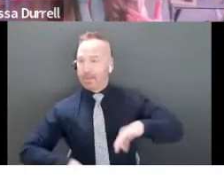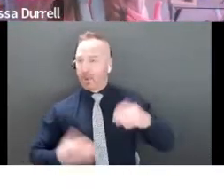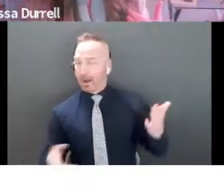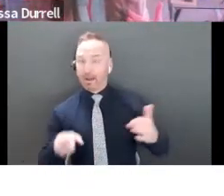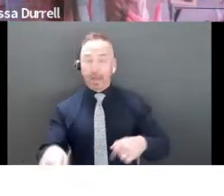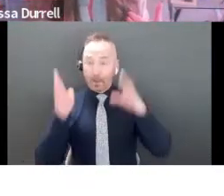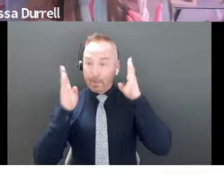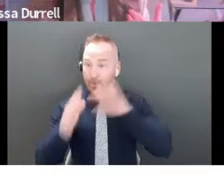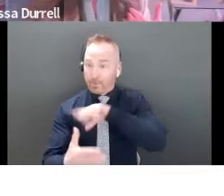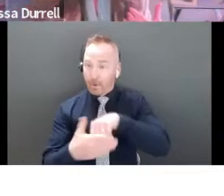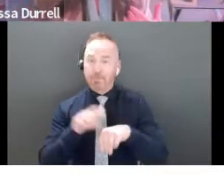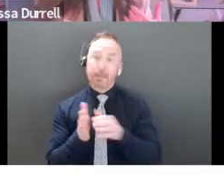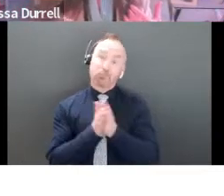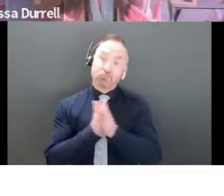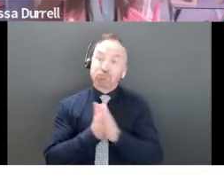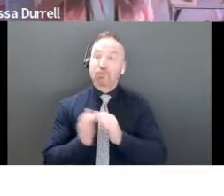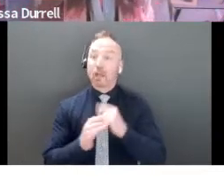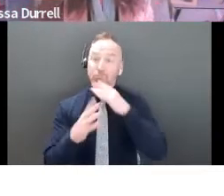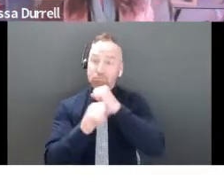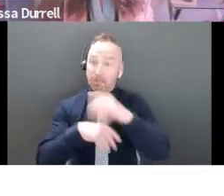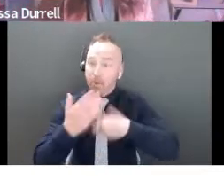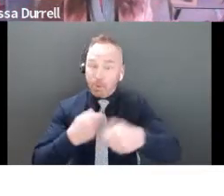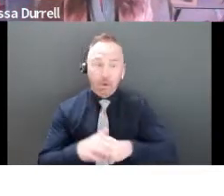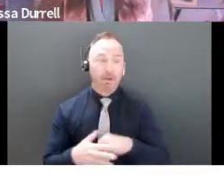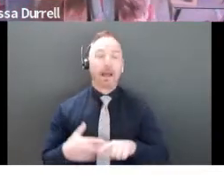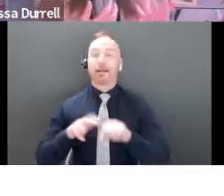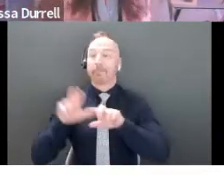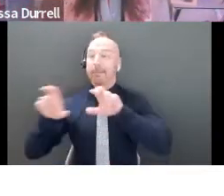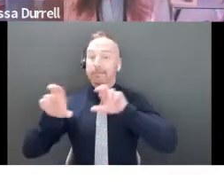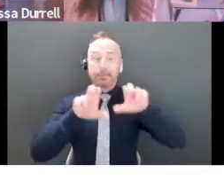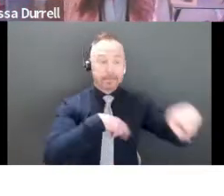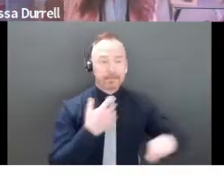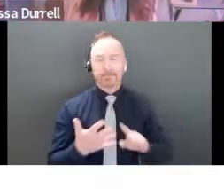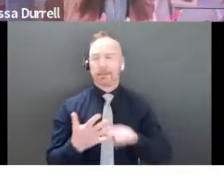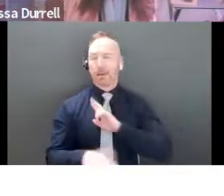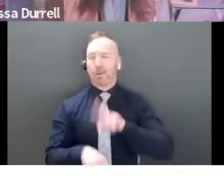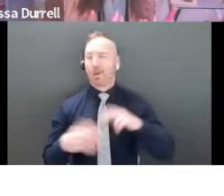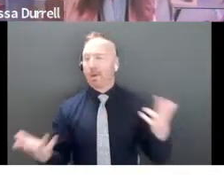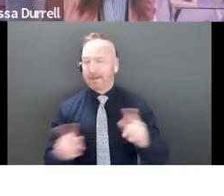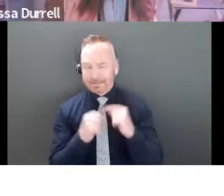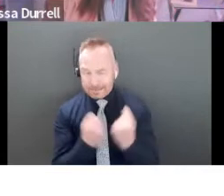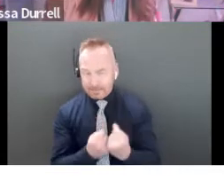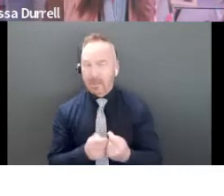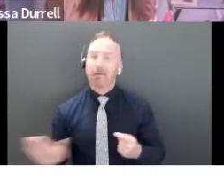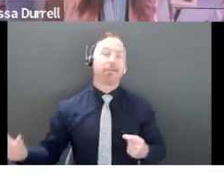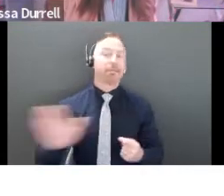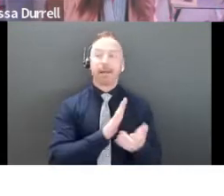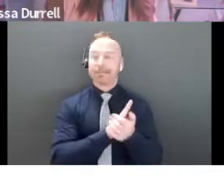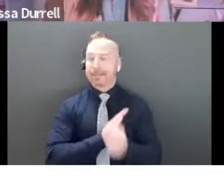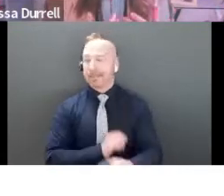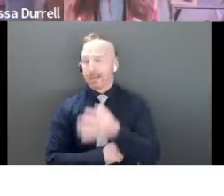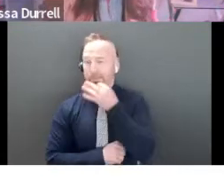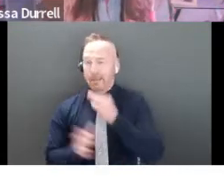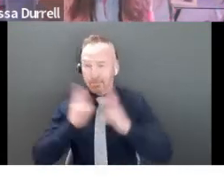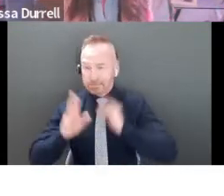their attention and keeps them interested in what you're doing. And then the investments, and of course, your teams, the skills and experience that they